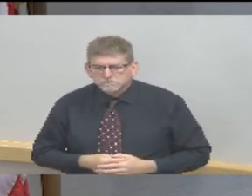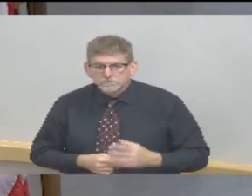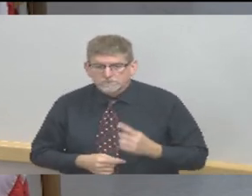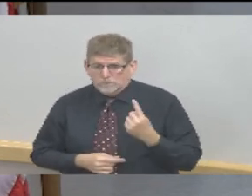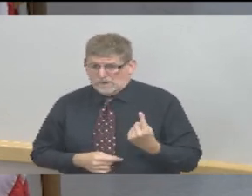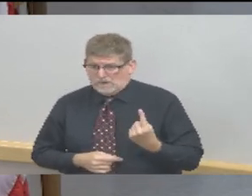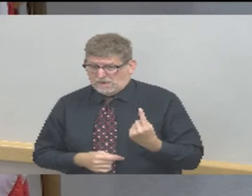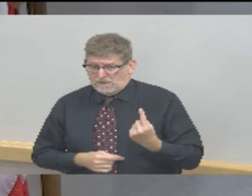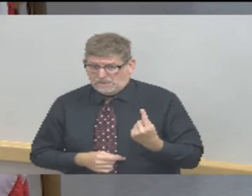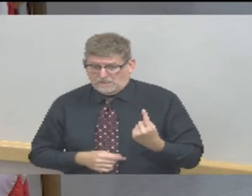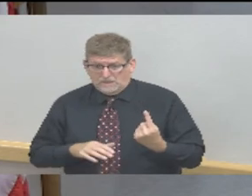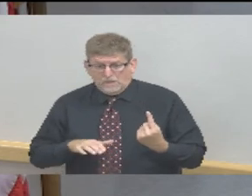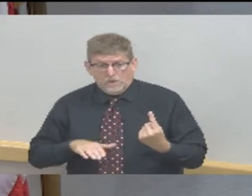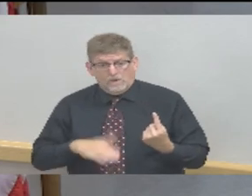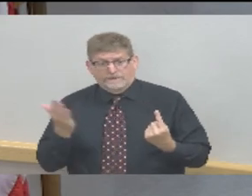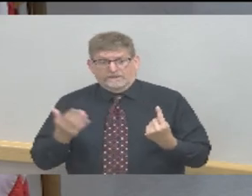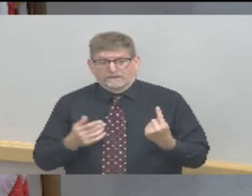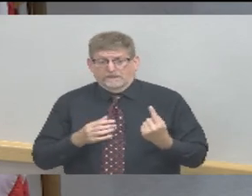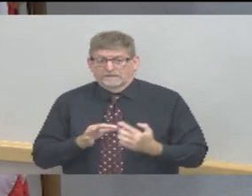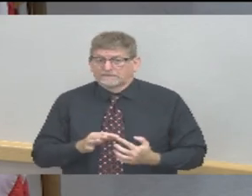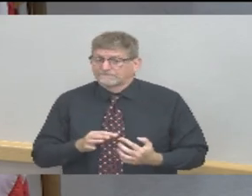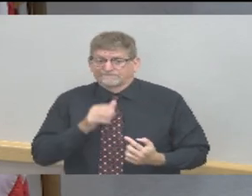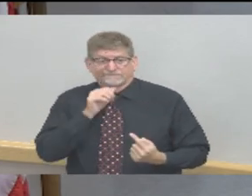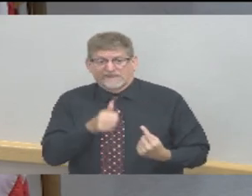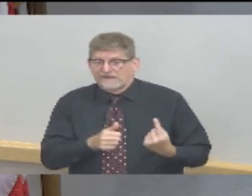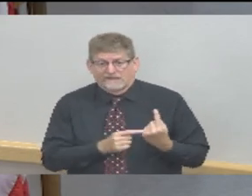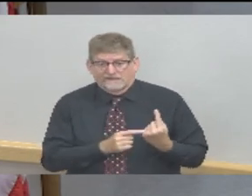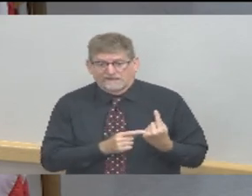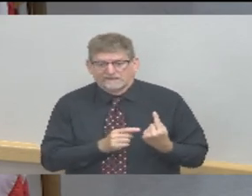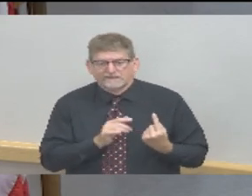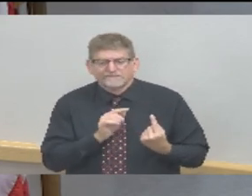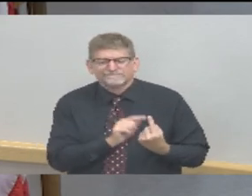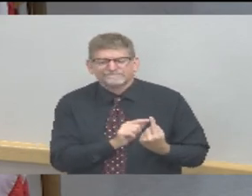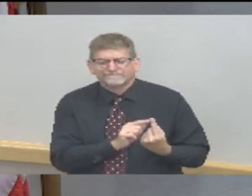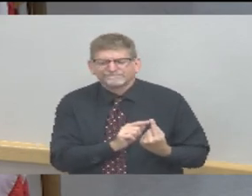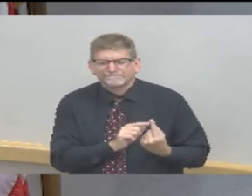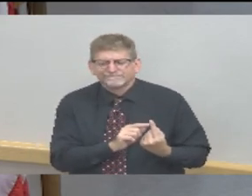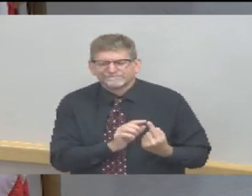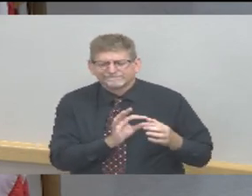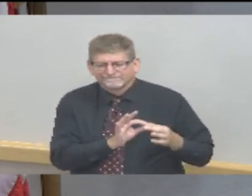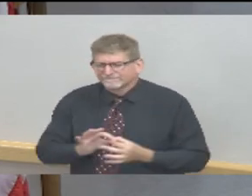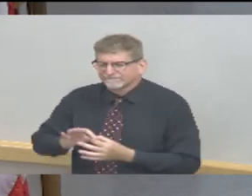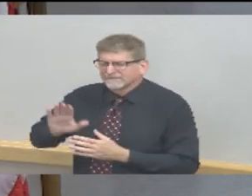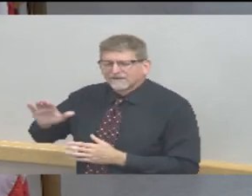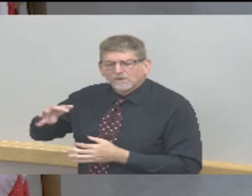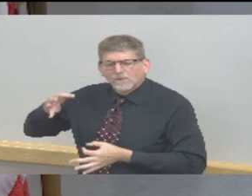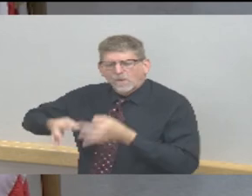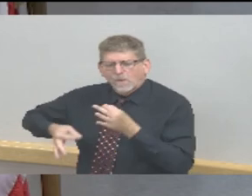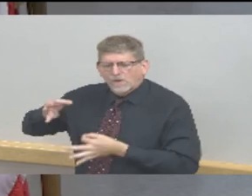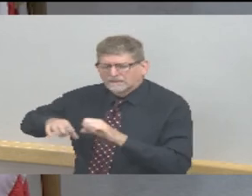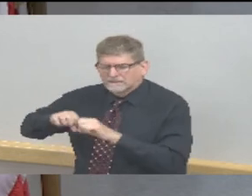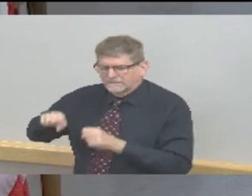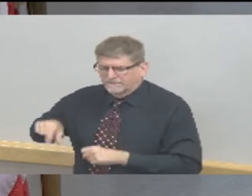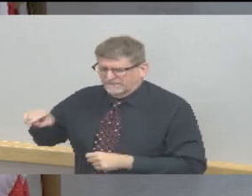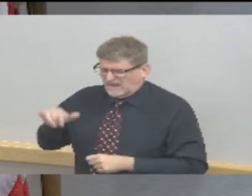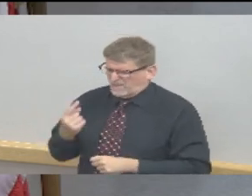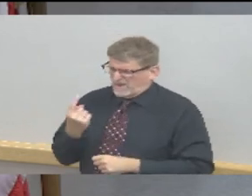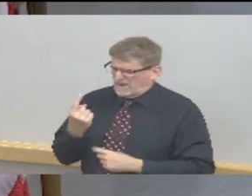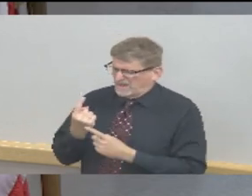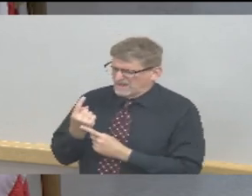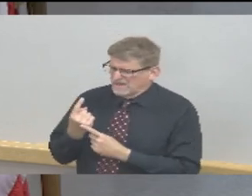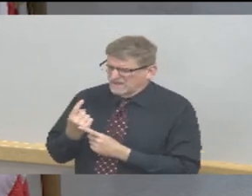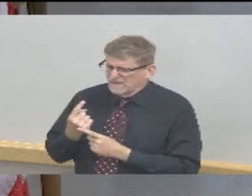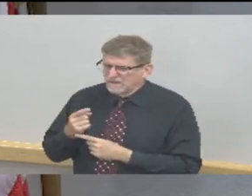will be our any anything that is part of our judicial or criminal justice system. Meaning primarily the courthouse and the 111 building downtown.